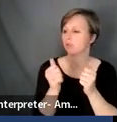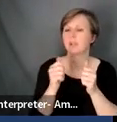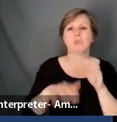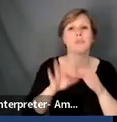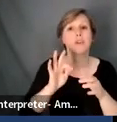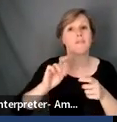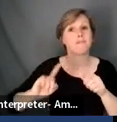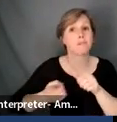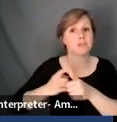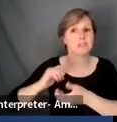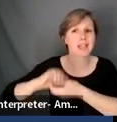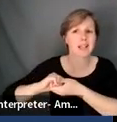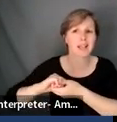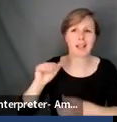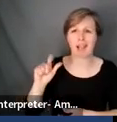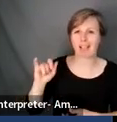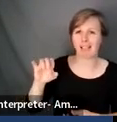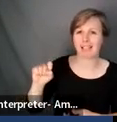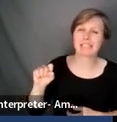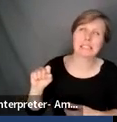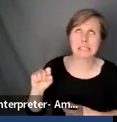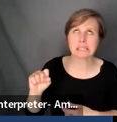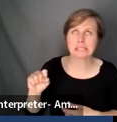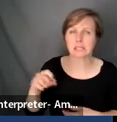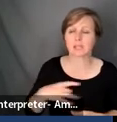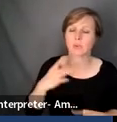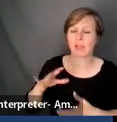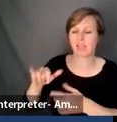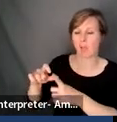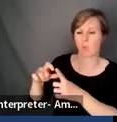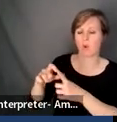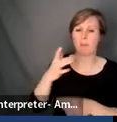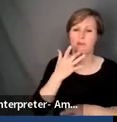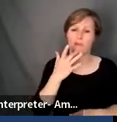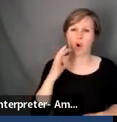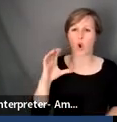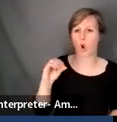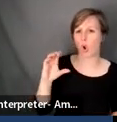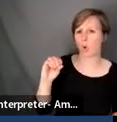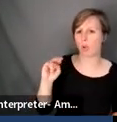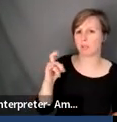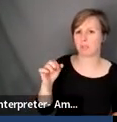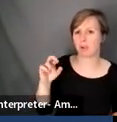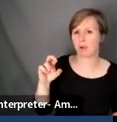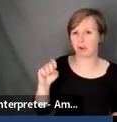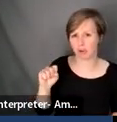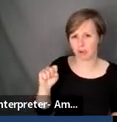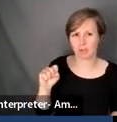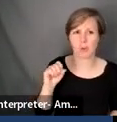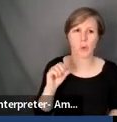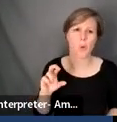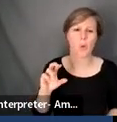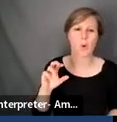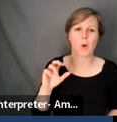or I don't like the term allies. I prefer co-conspirators or, um, accomplice, and also